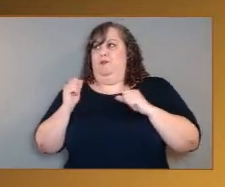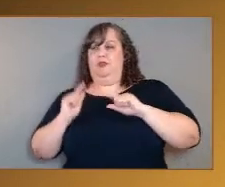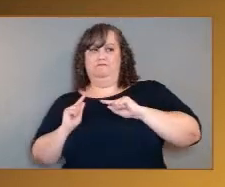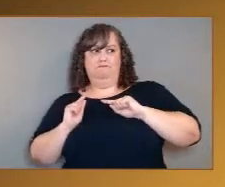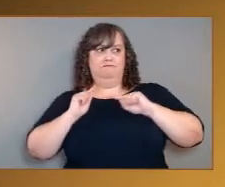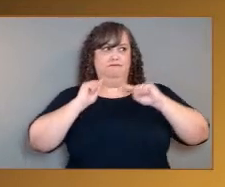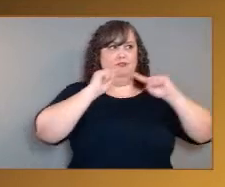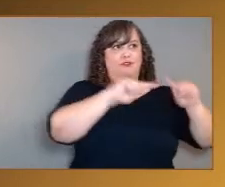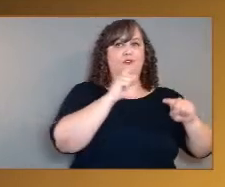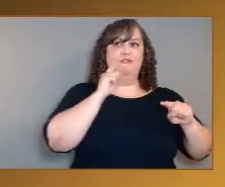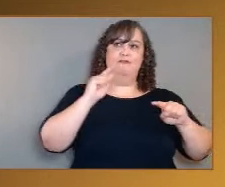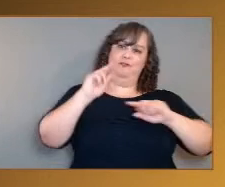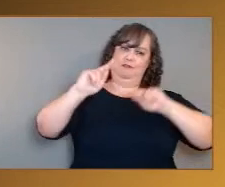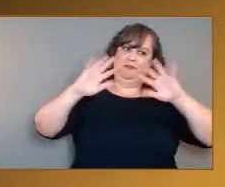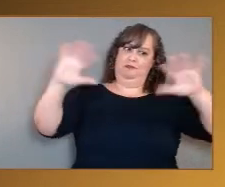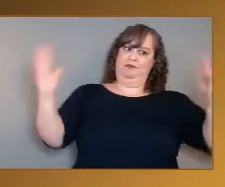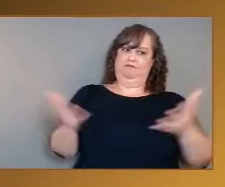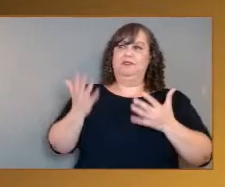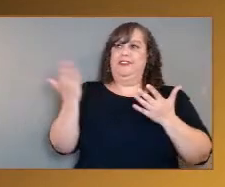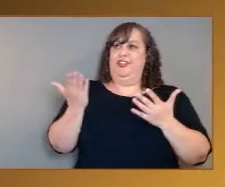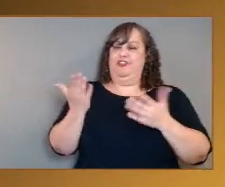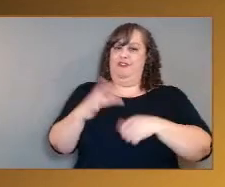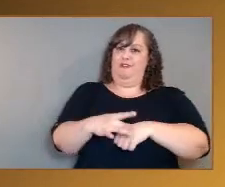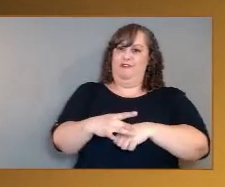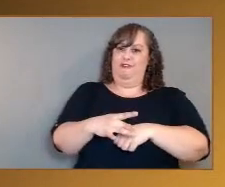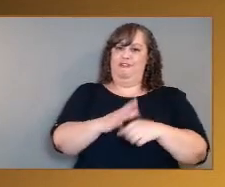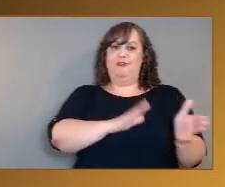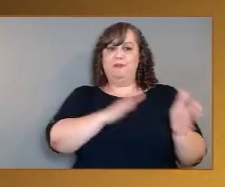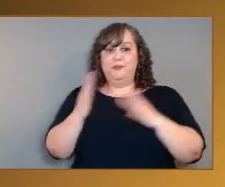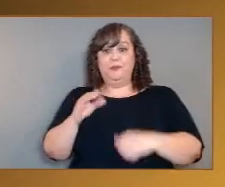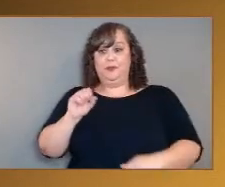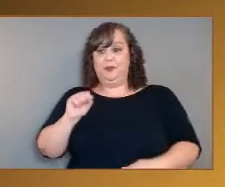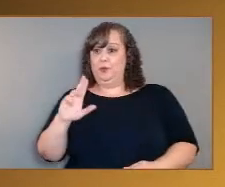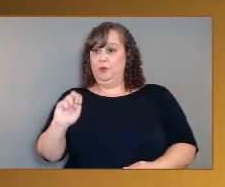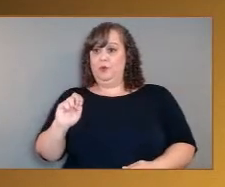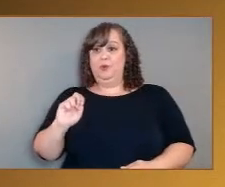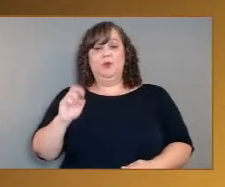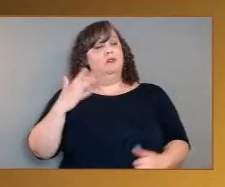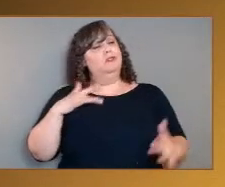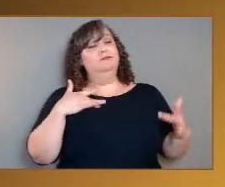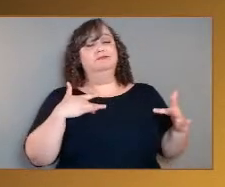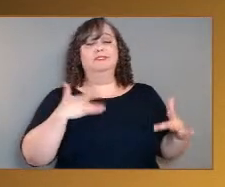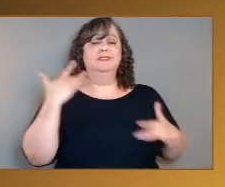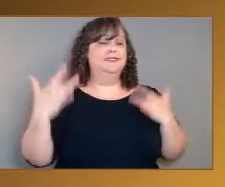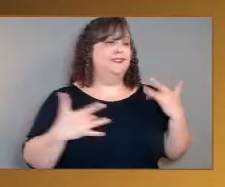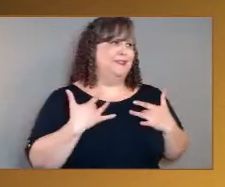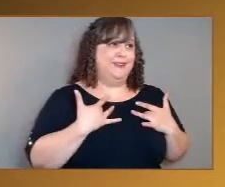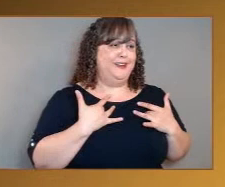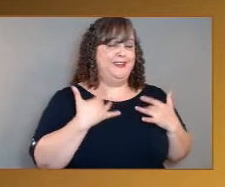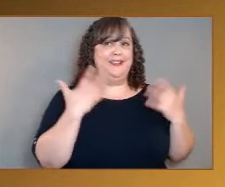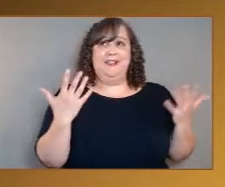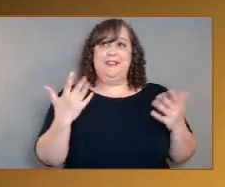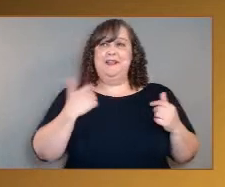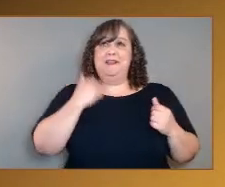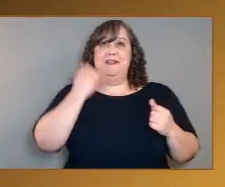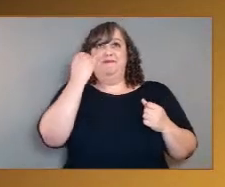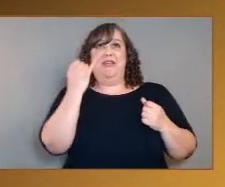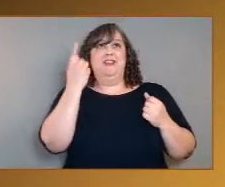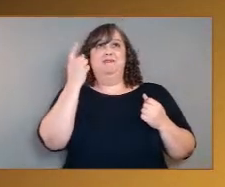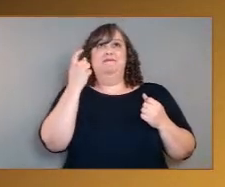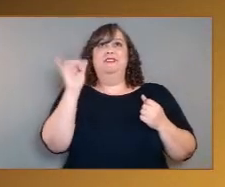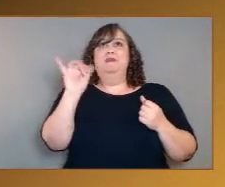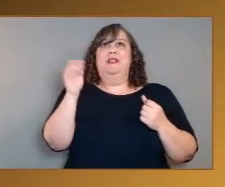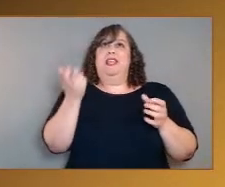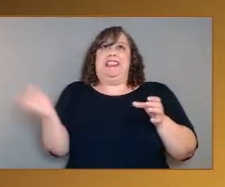Yeah,'s absolutely exhilarating. I think it must be like what it means to, you know, get on a rocket and